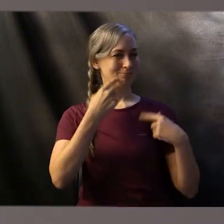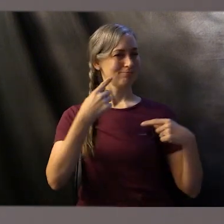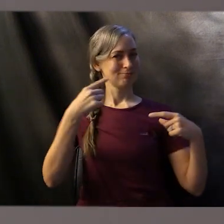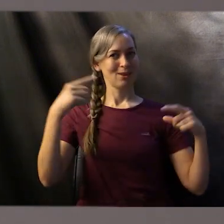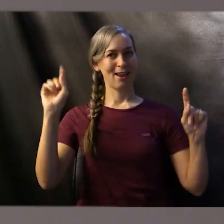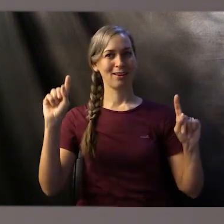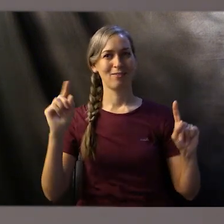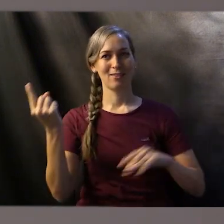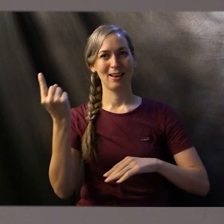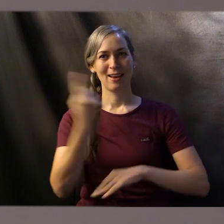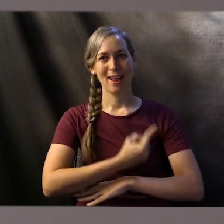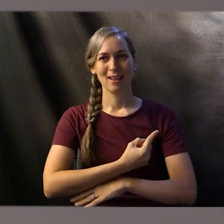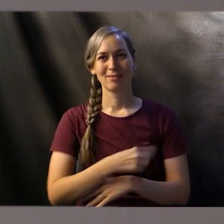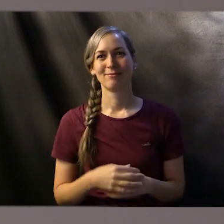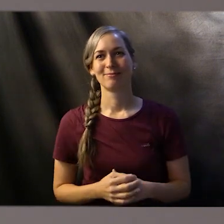day?